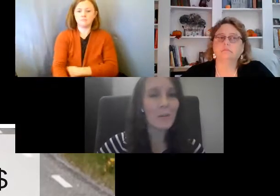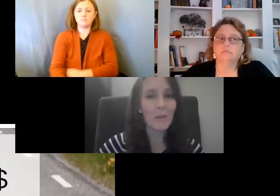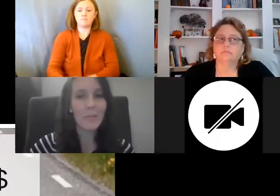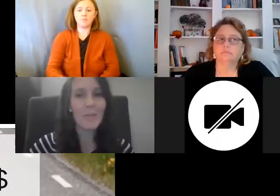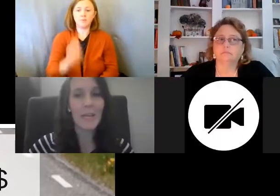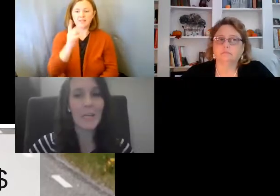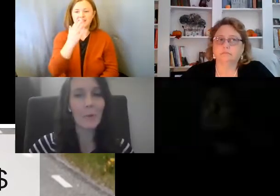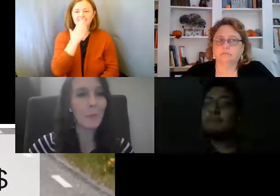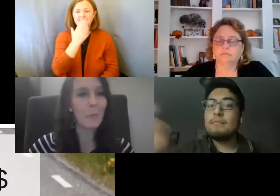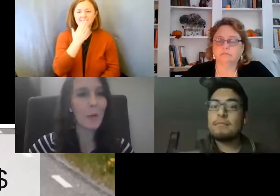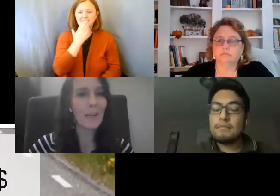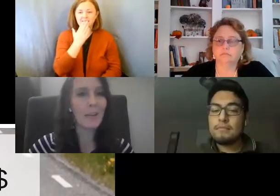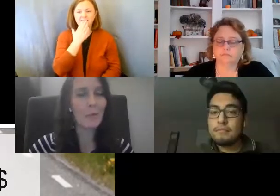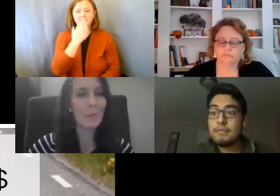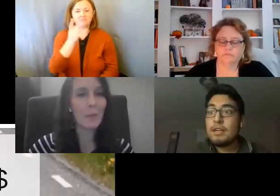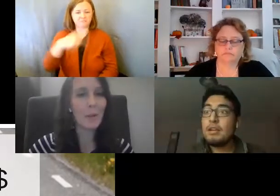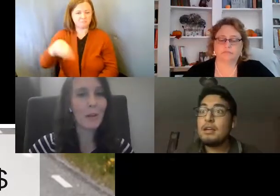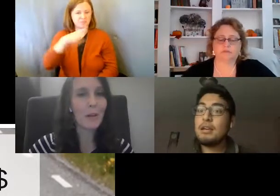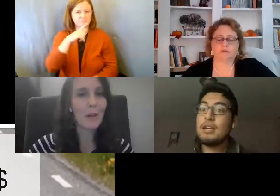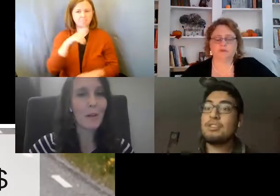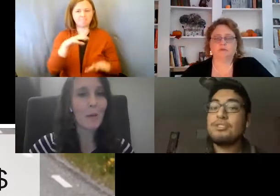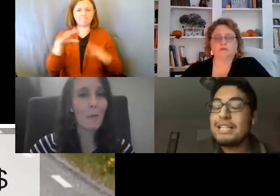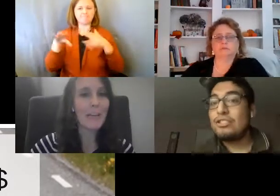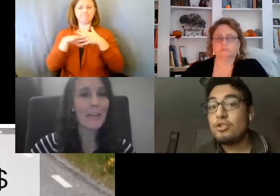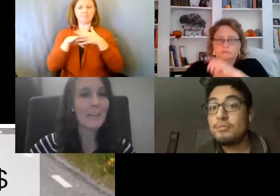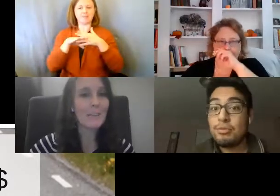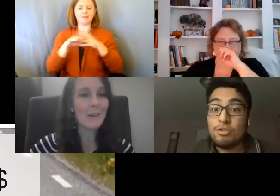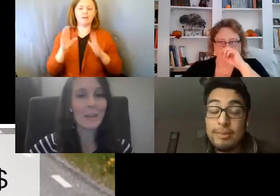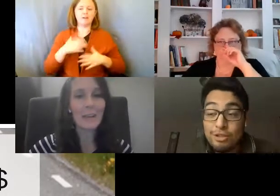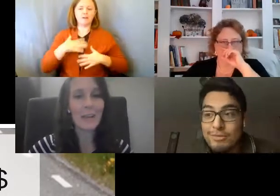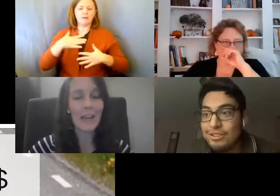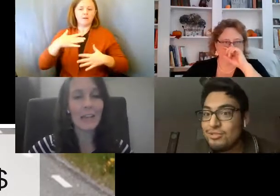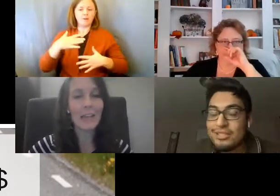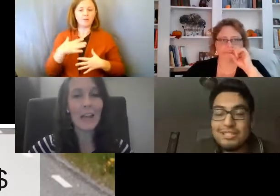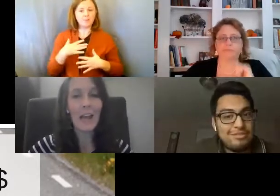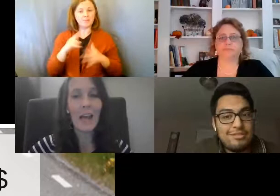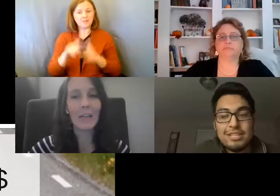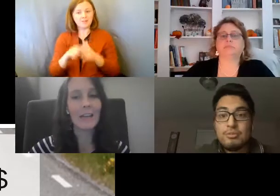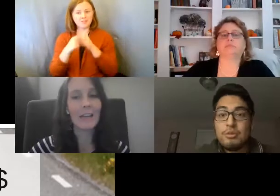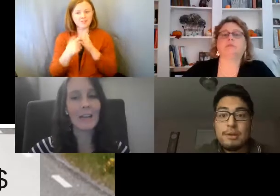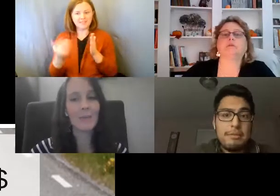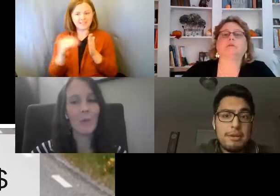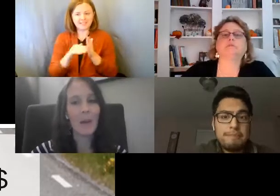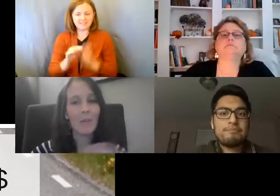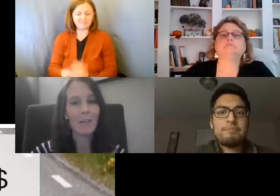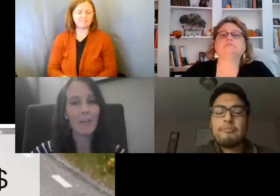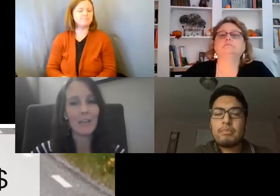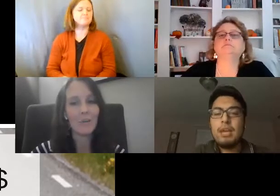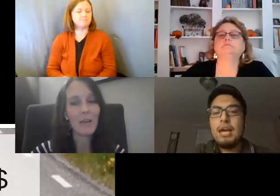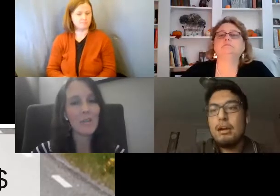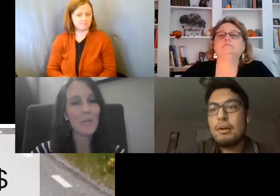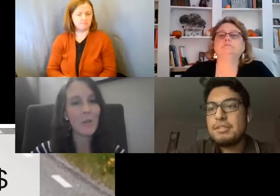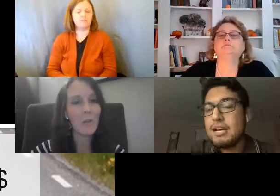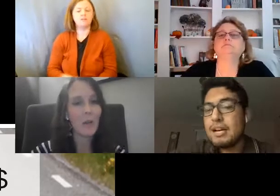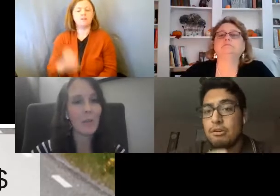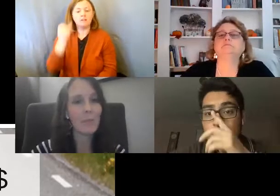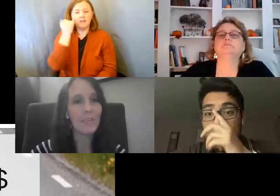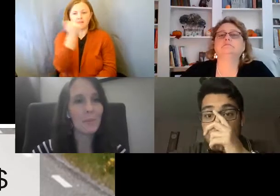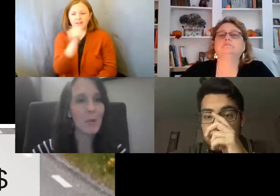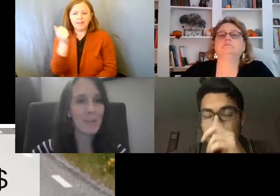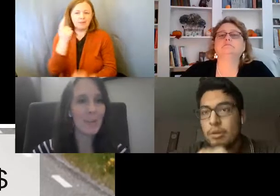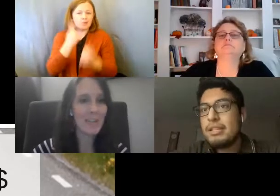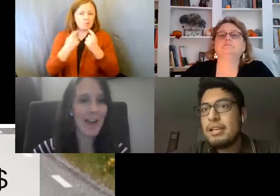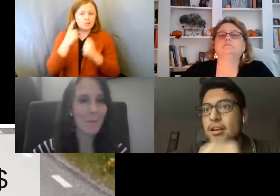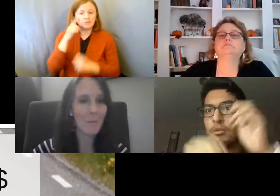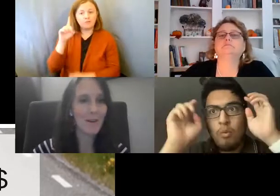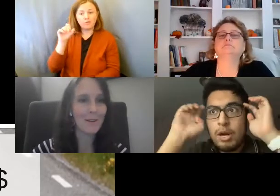Thanks, everyone, for taking a quick break and a quick breather. We're going to get started again. And again, if you have any questions for